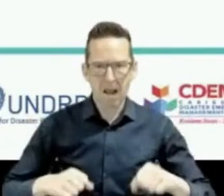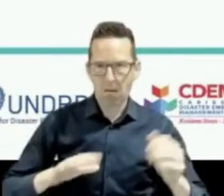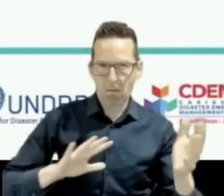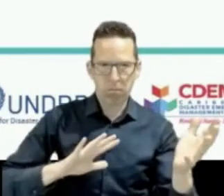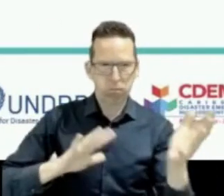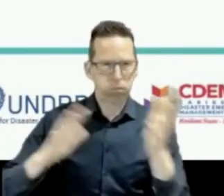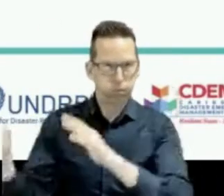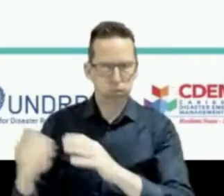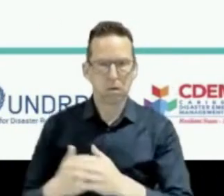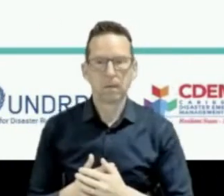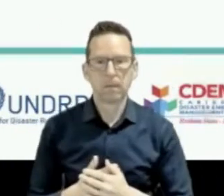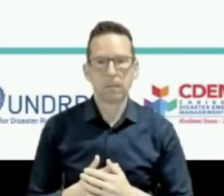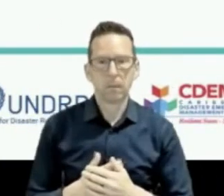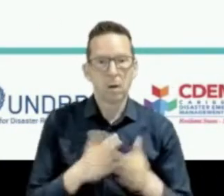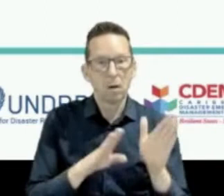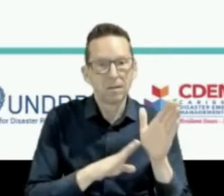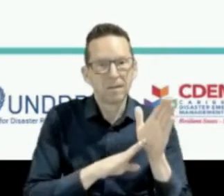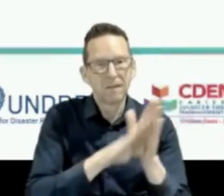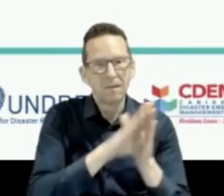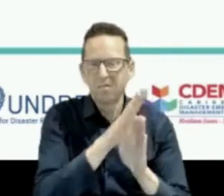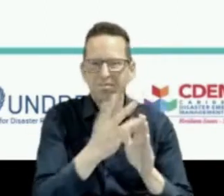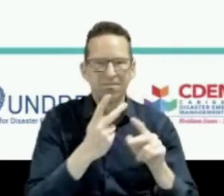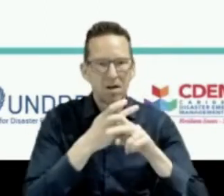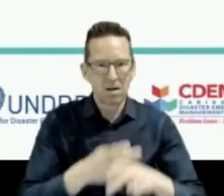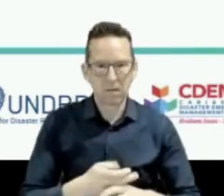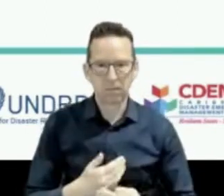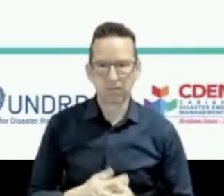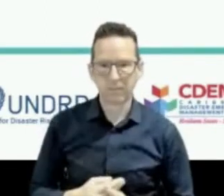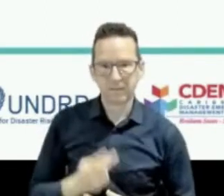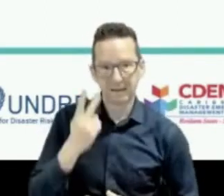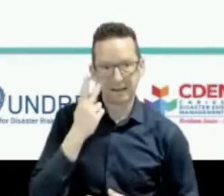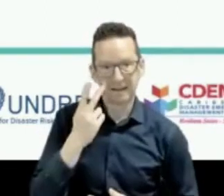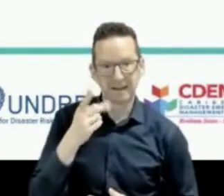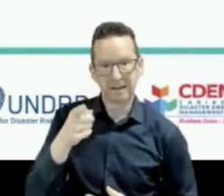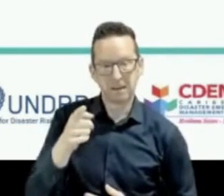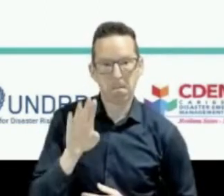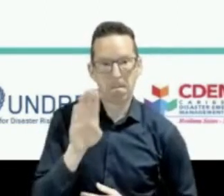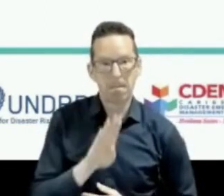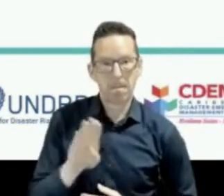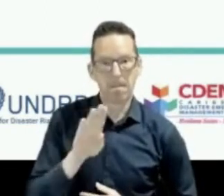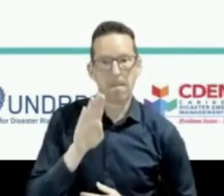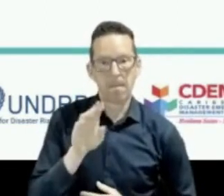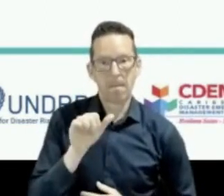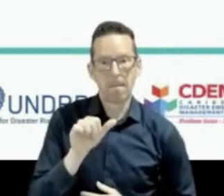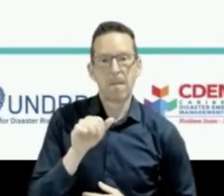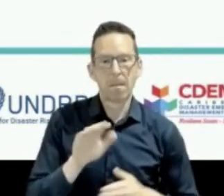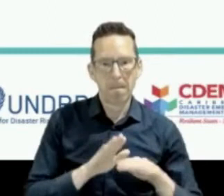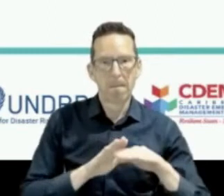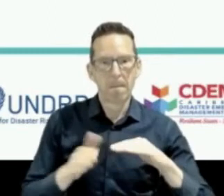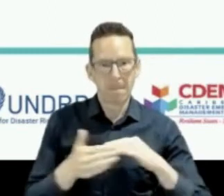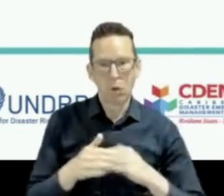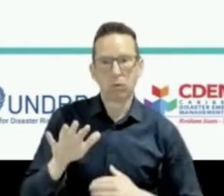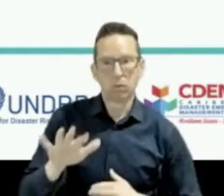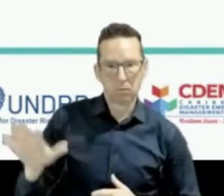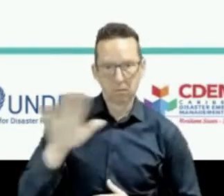Barbados in June of this year, when a large thunderstorm system developed very rapidly and produced, within a few hours,